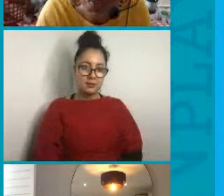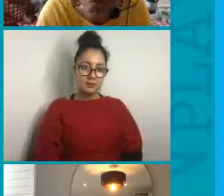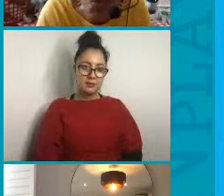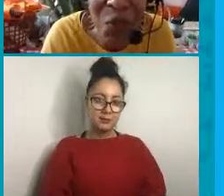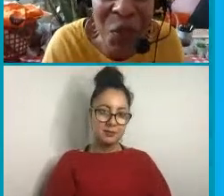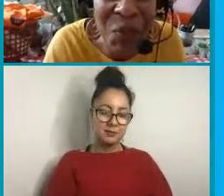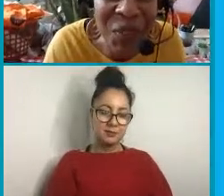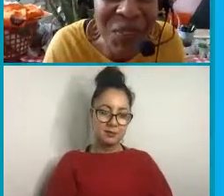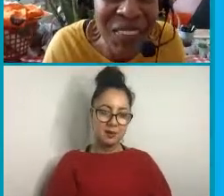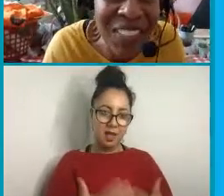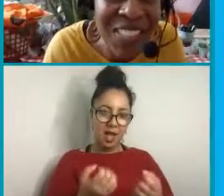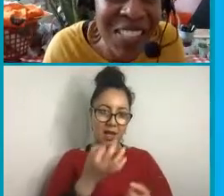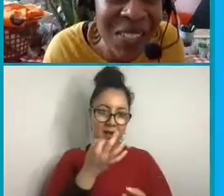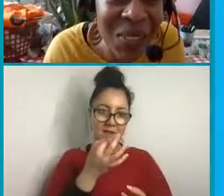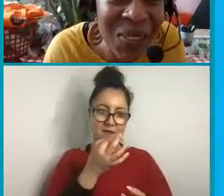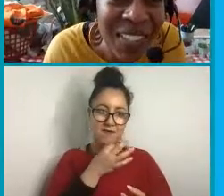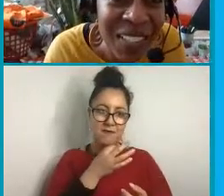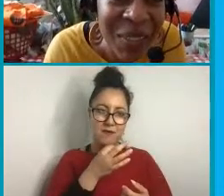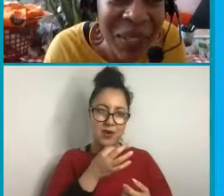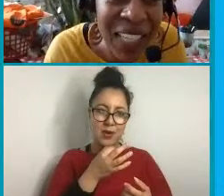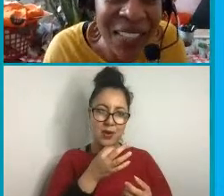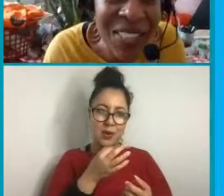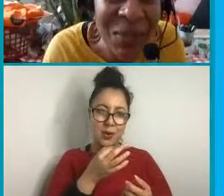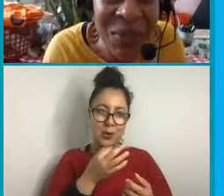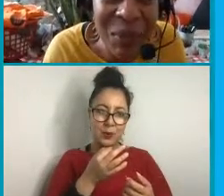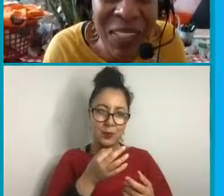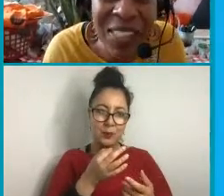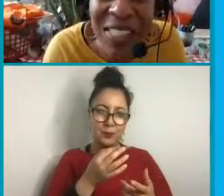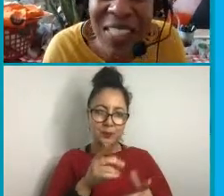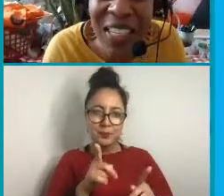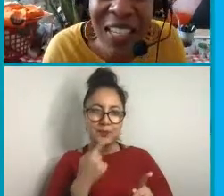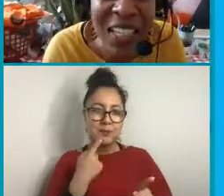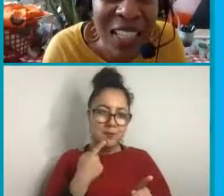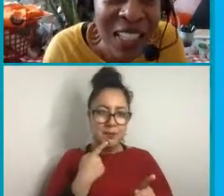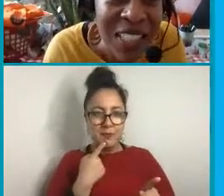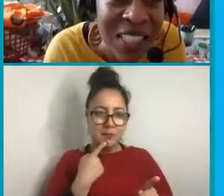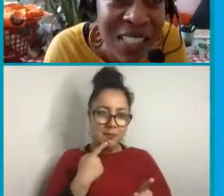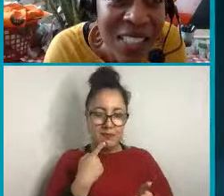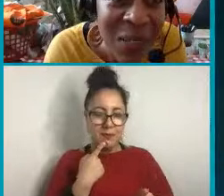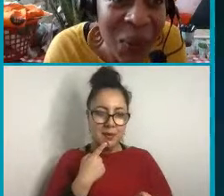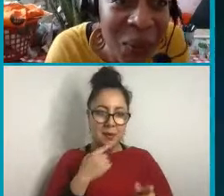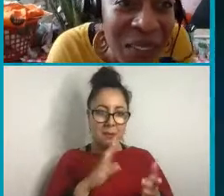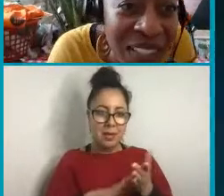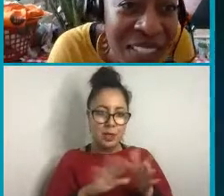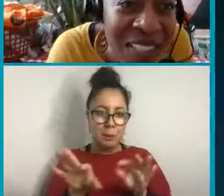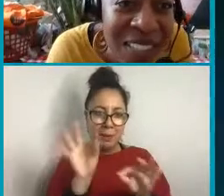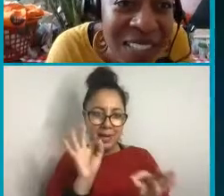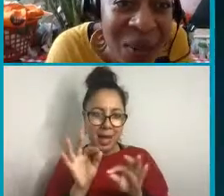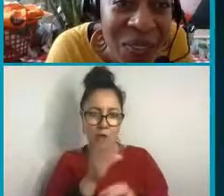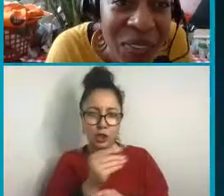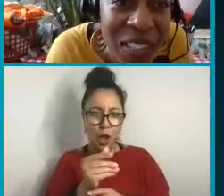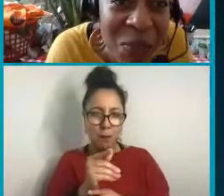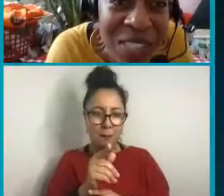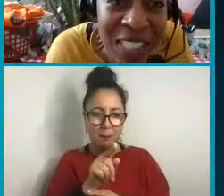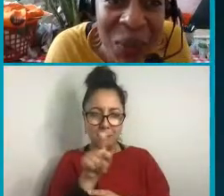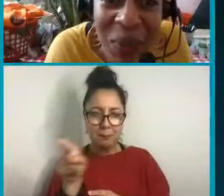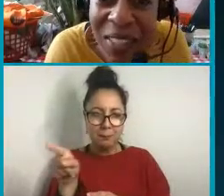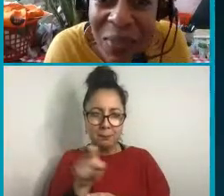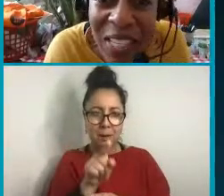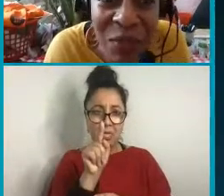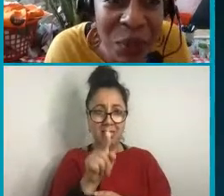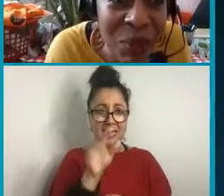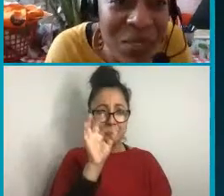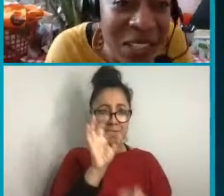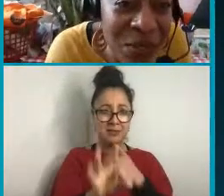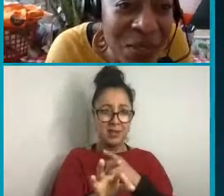We've got a few moments to pick out some of the pieces there. So this particular